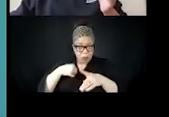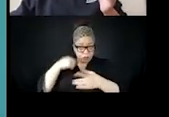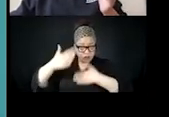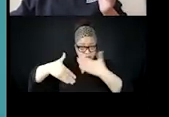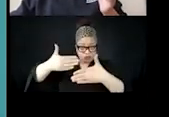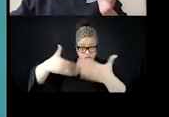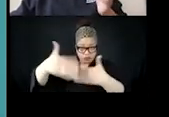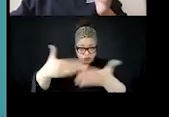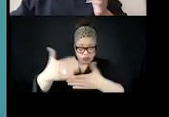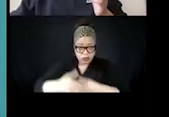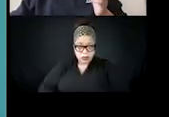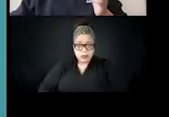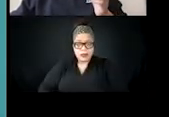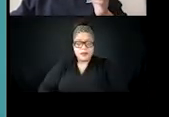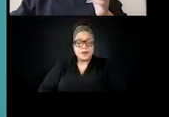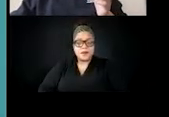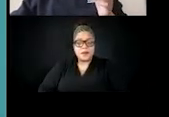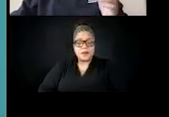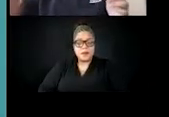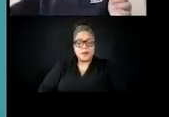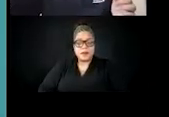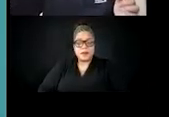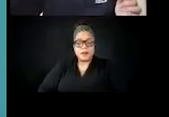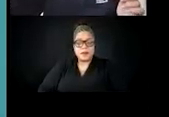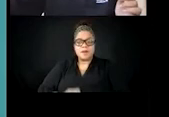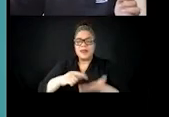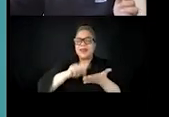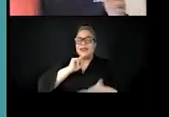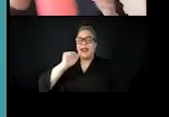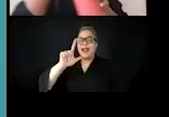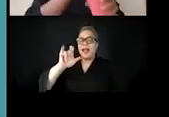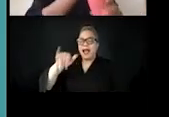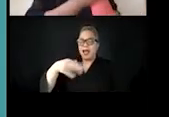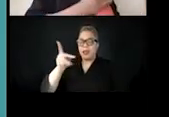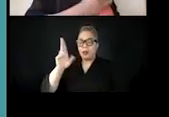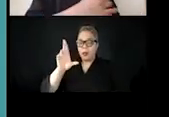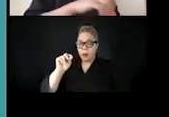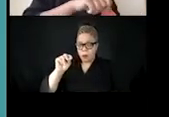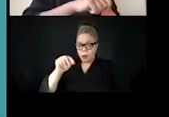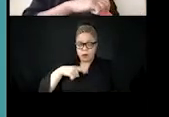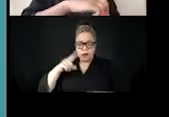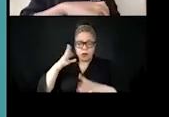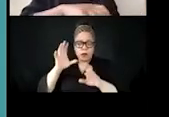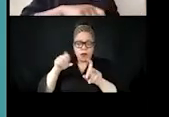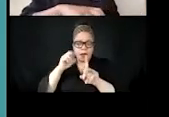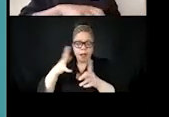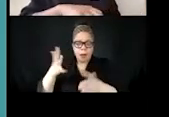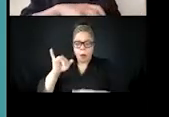disinformation, um, and the way that we're talking about it is to create trust within those communities.